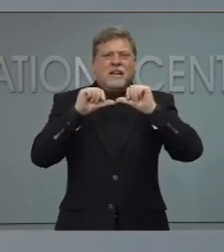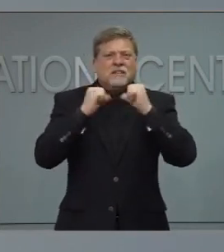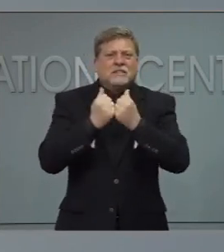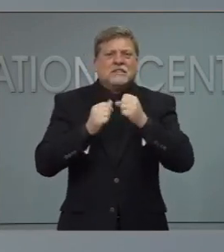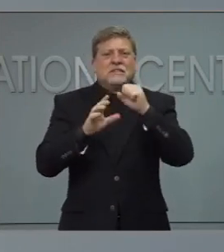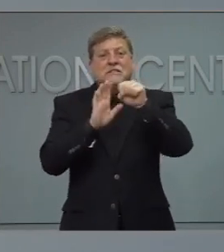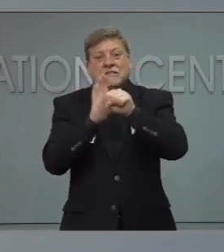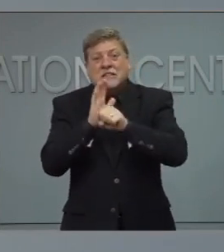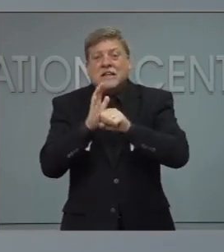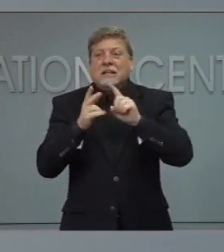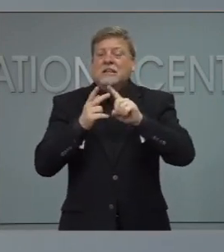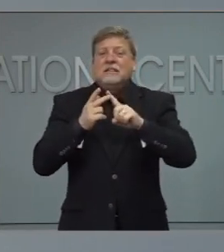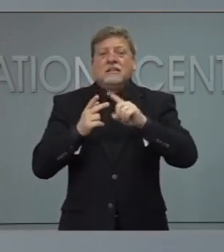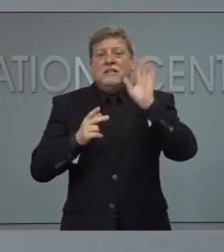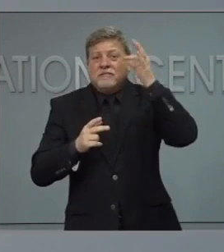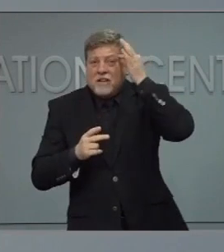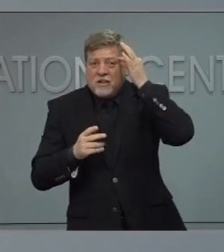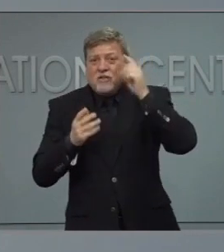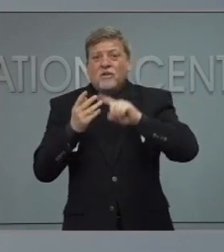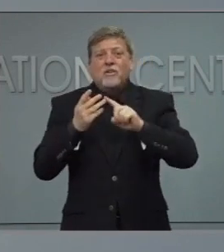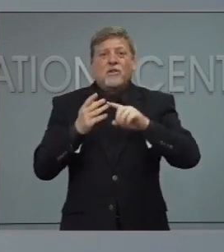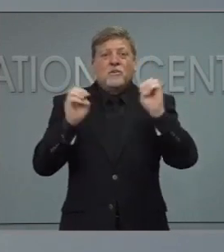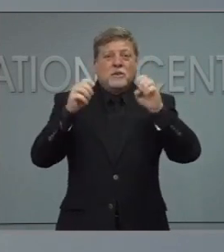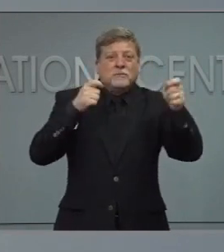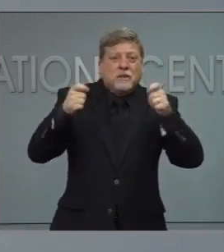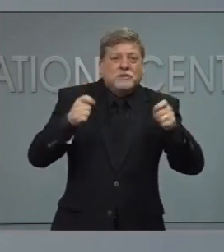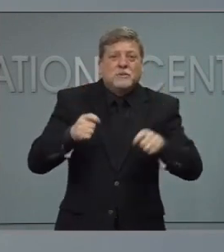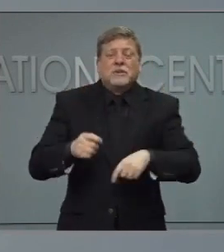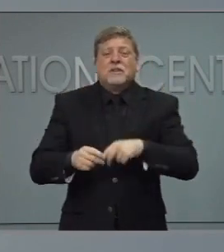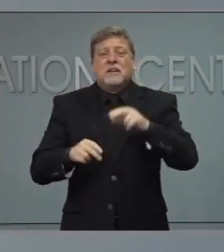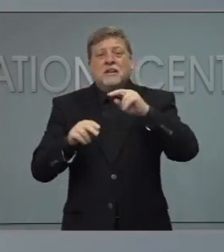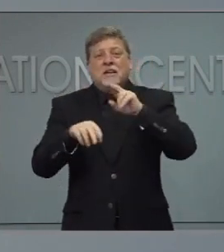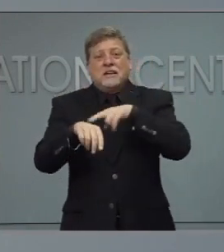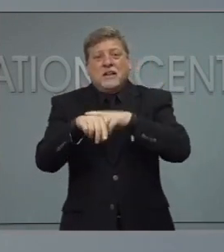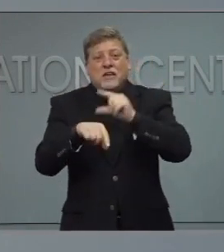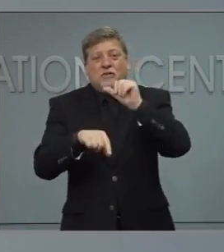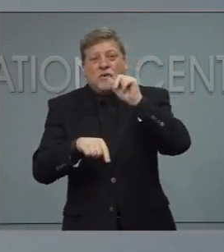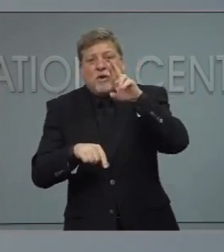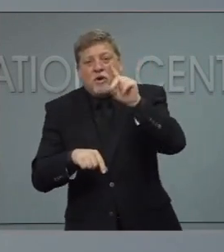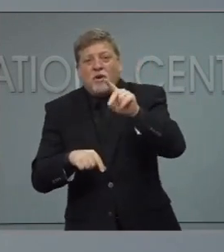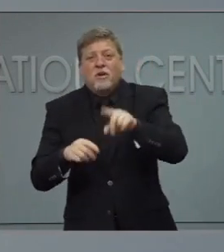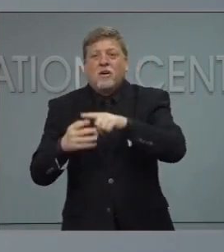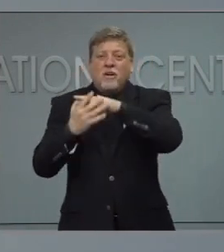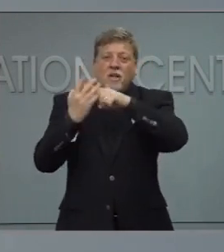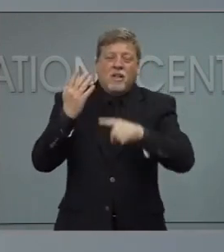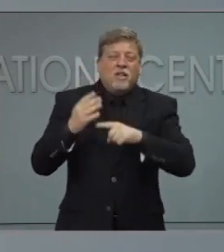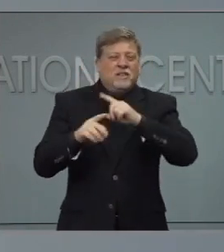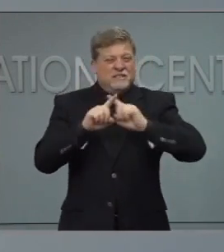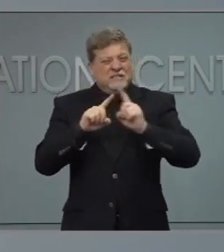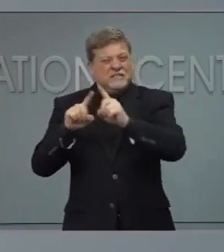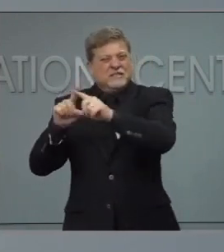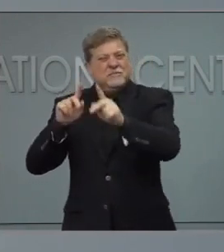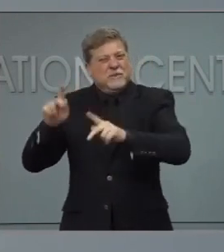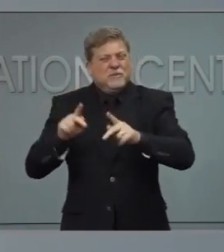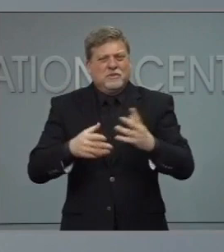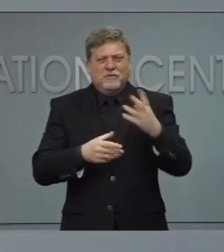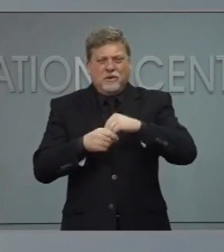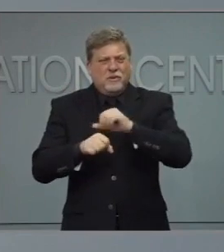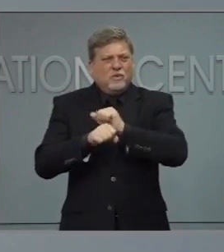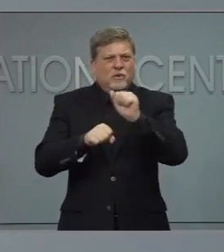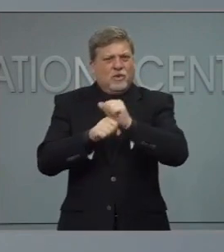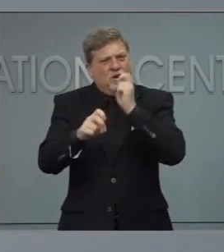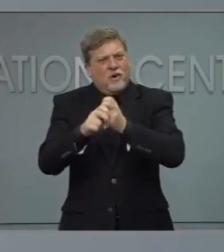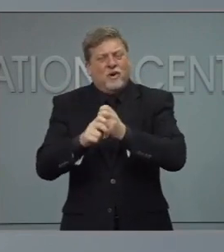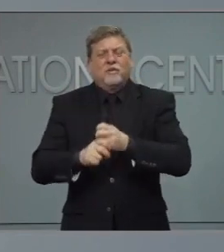And I want you to know that your work is making all the difference. Yesterday, I toured the FEMA-supported site in Greensboro,